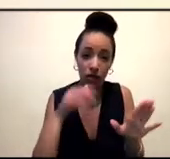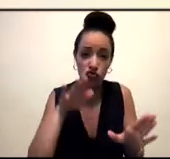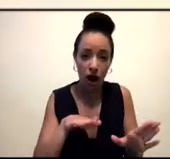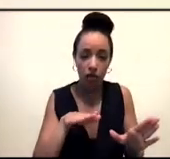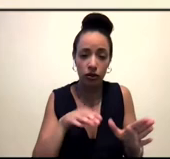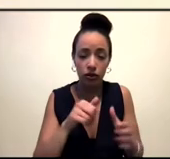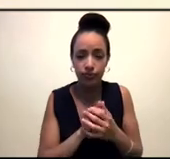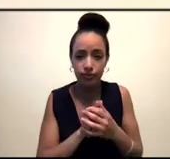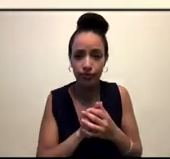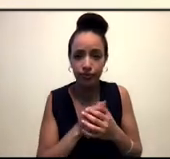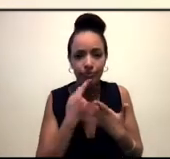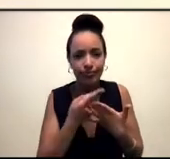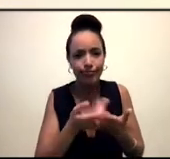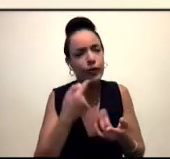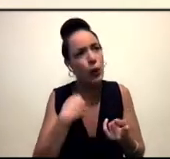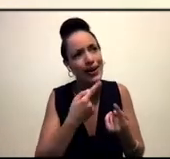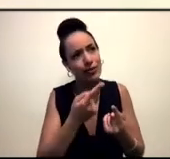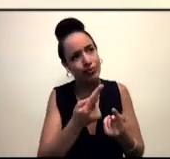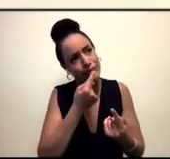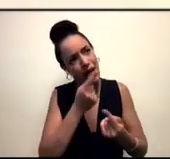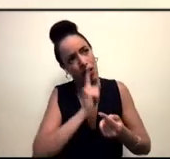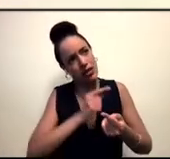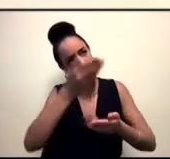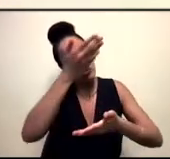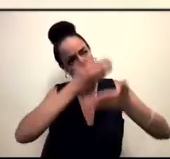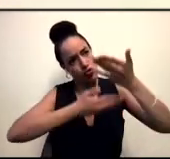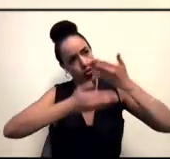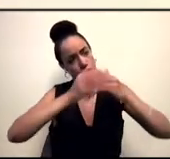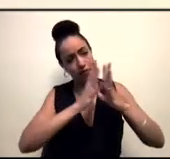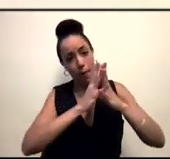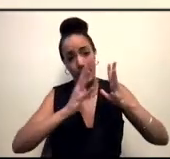ourselves have a big effect on what we're able to imagine for ourselves.